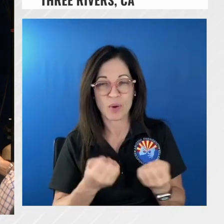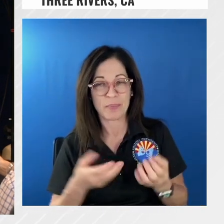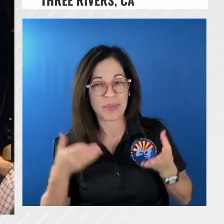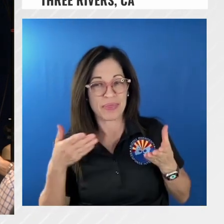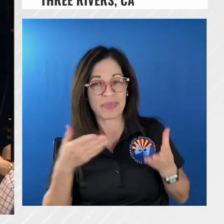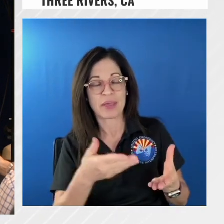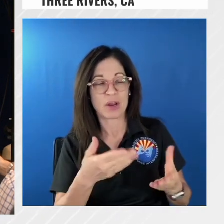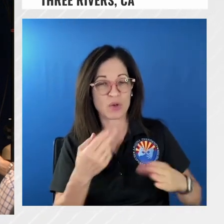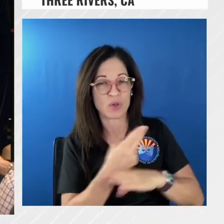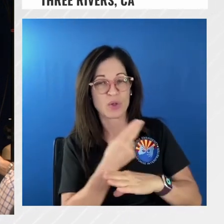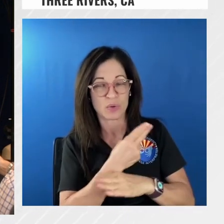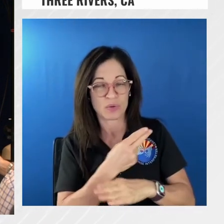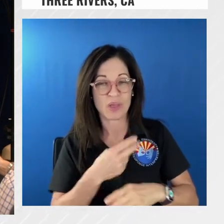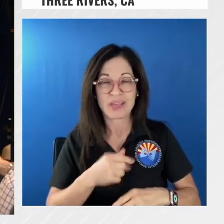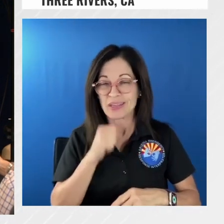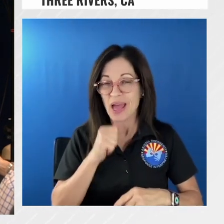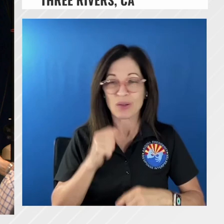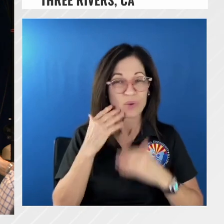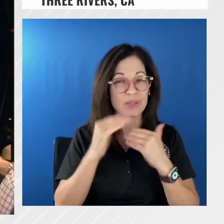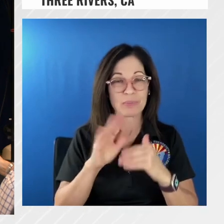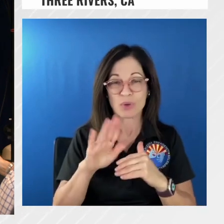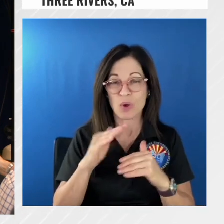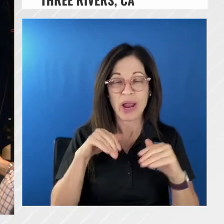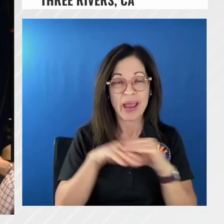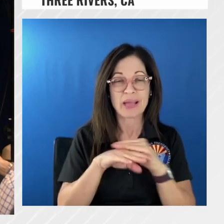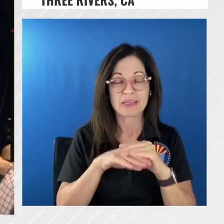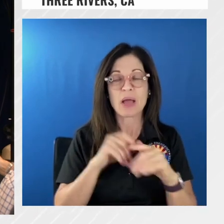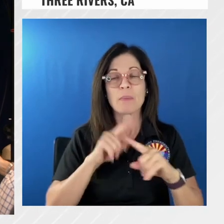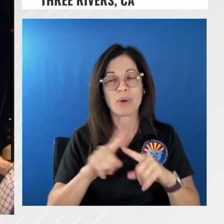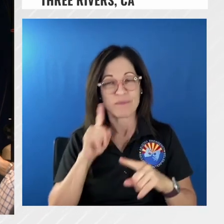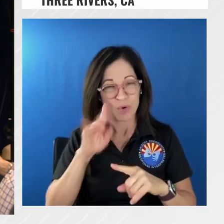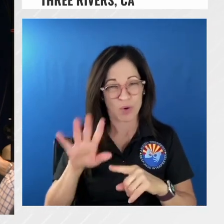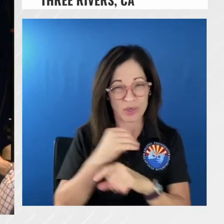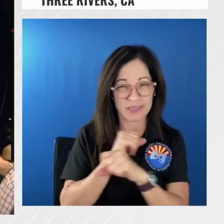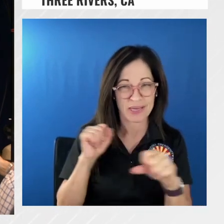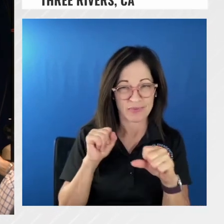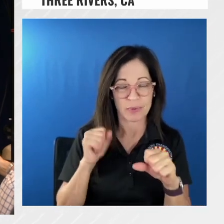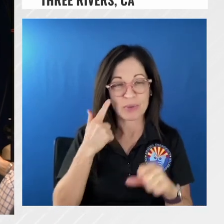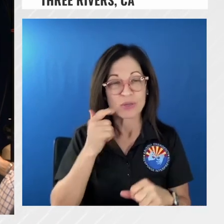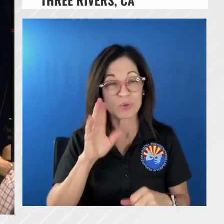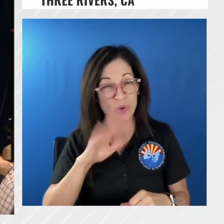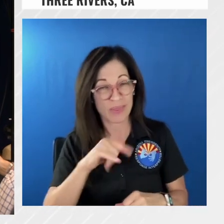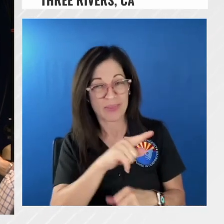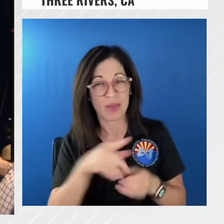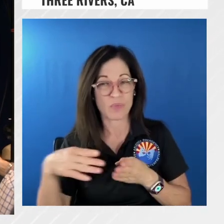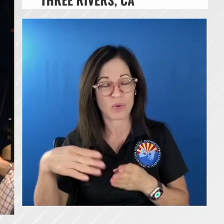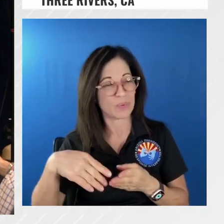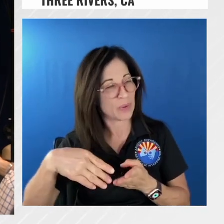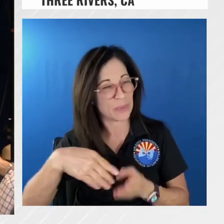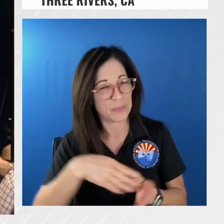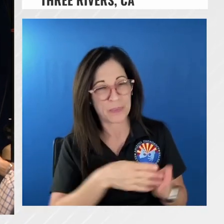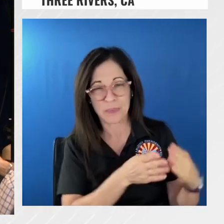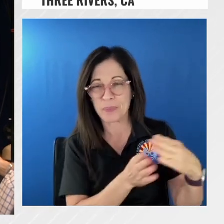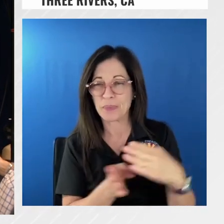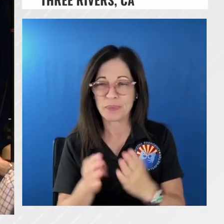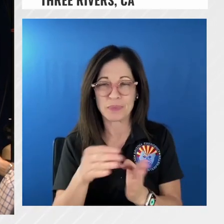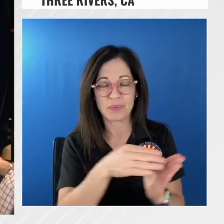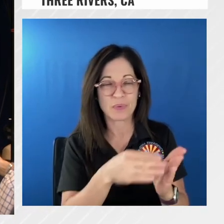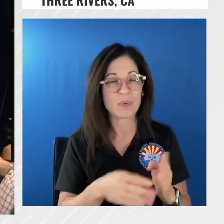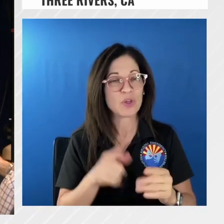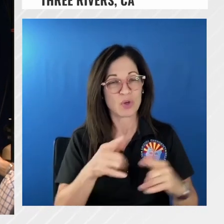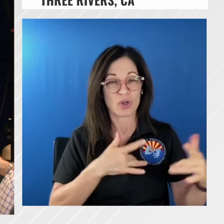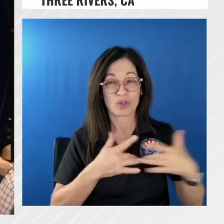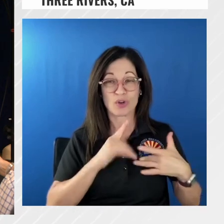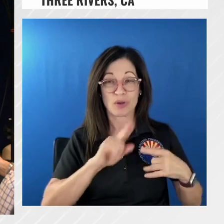it's more for safety for all of us a lot of you probably know that the mineral king road's pretty narrow and i know that uh we're you're concerned about our